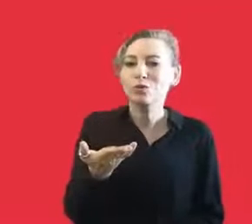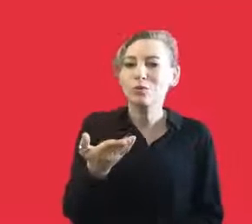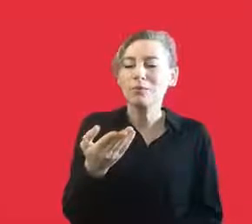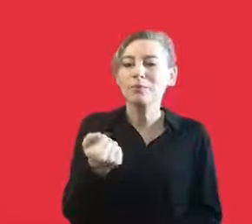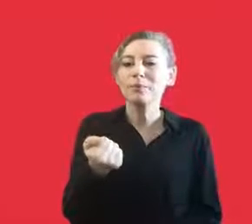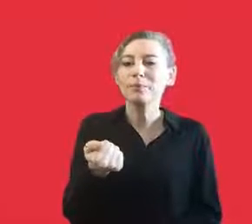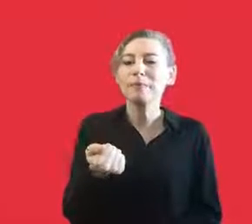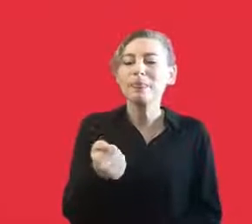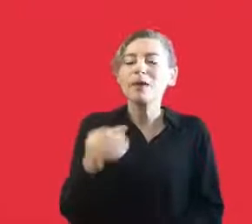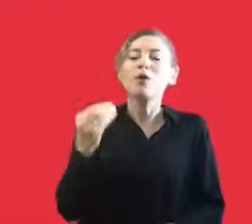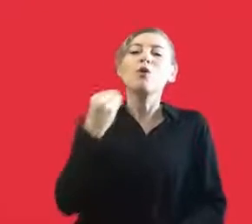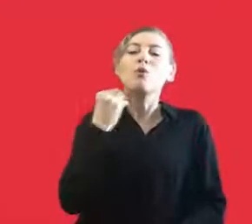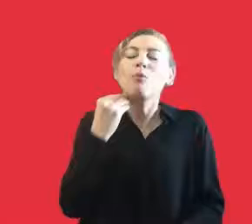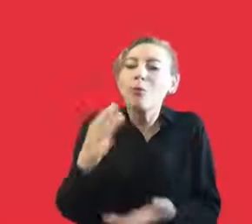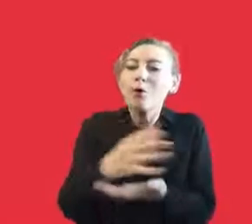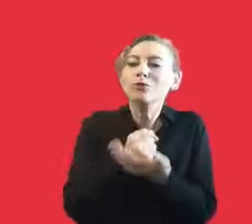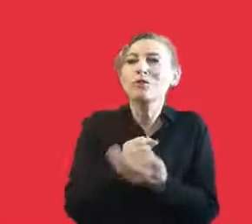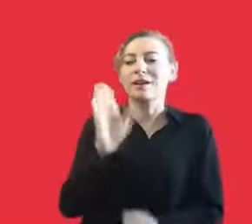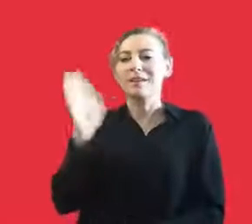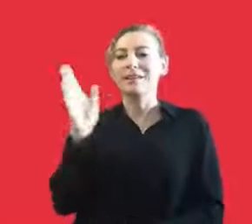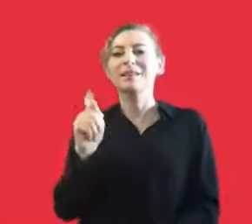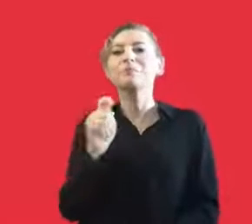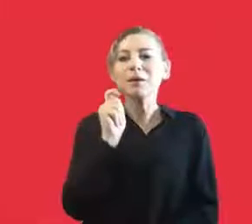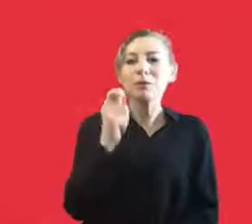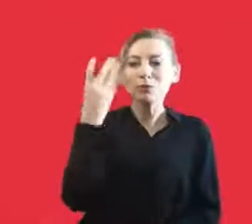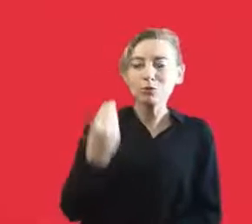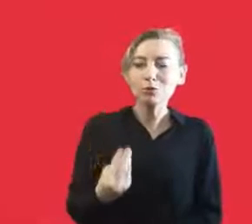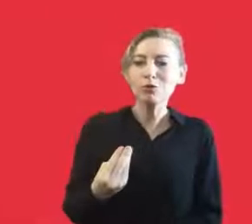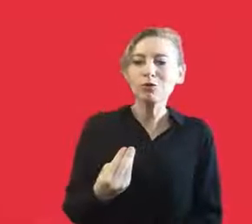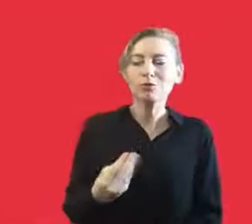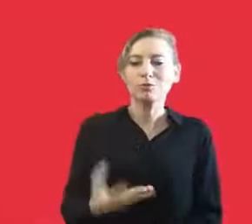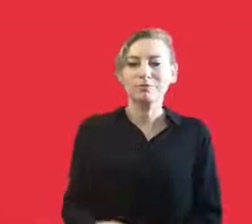undertook such a debt in order to get to these festivals.